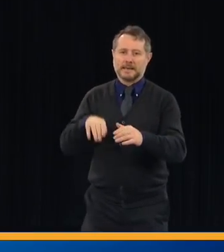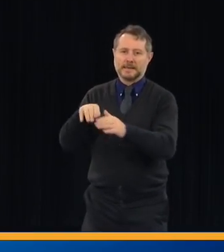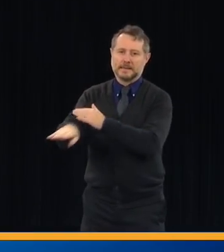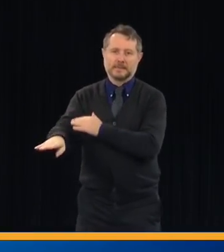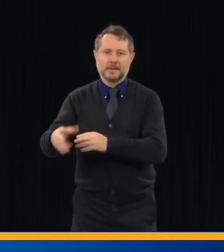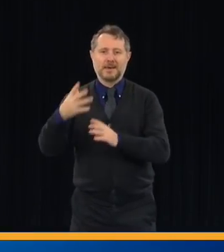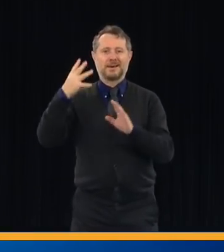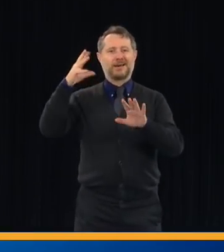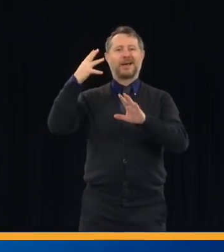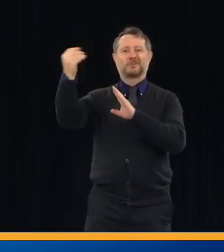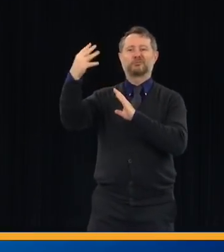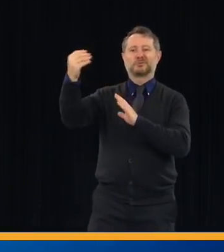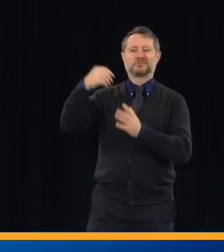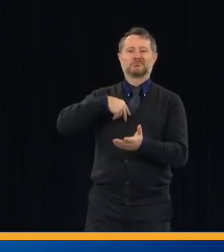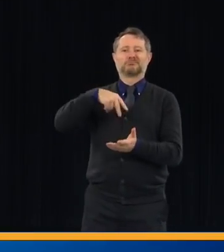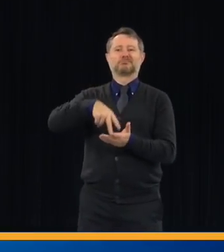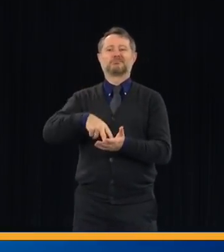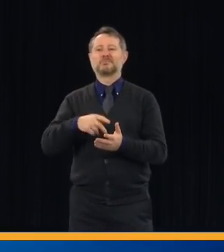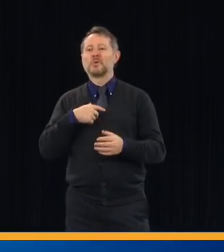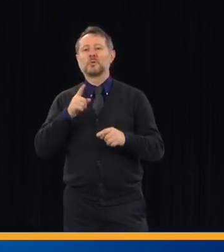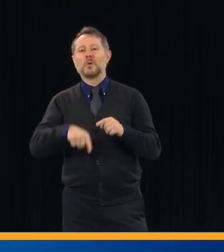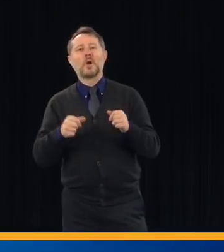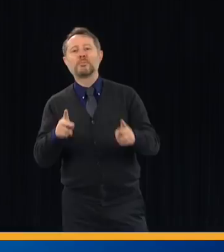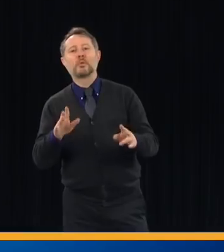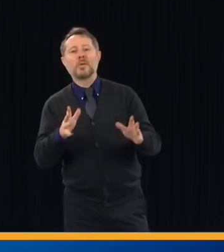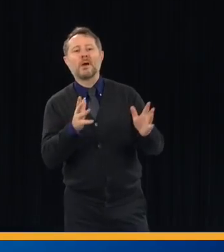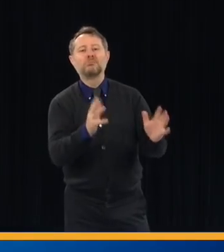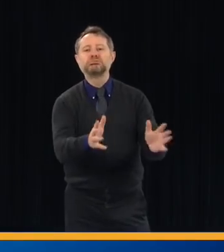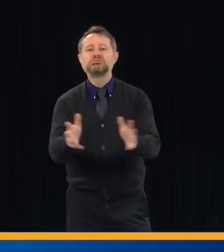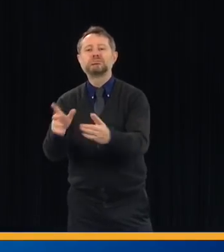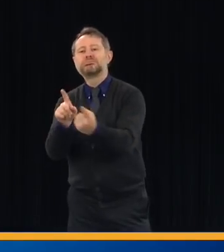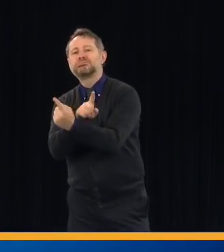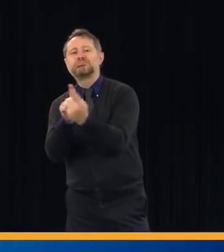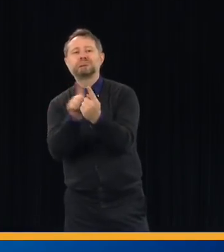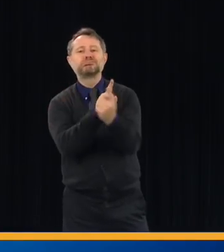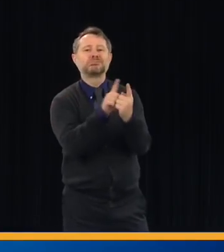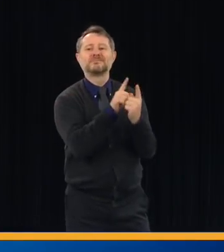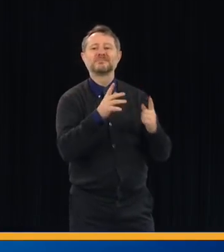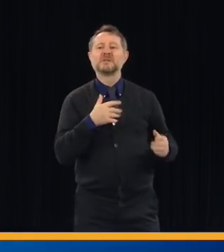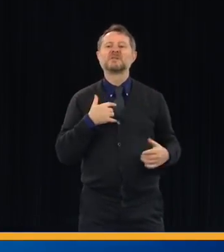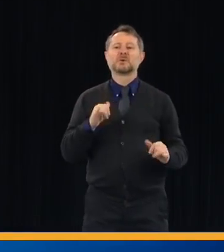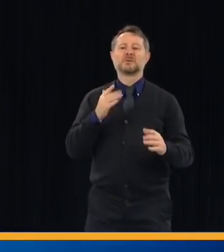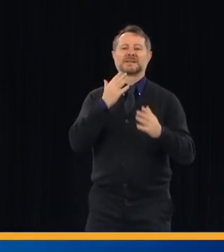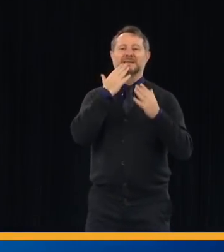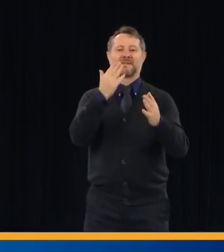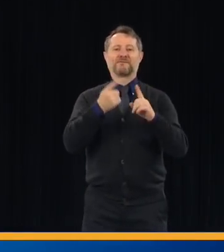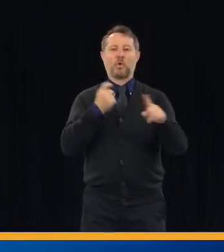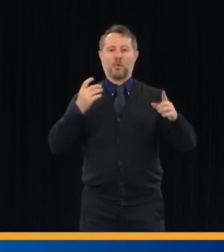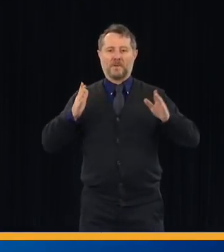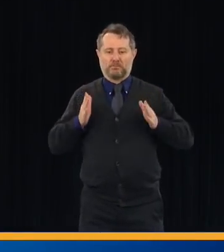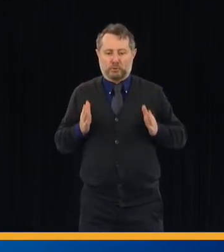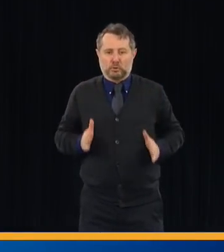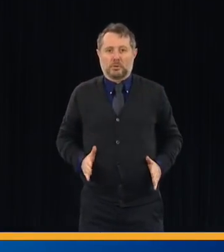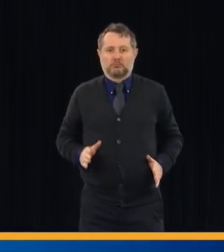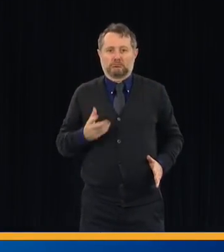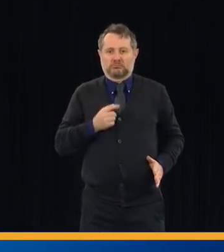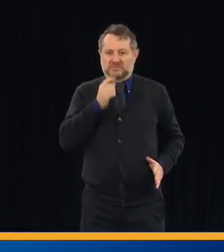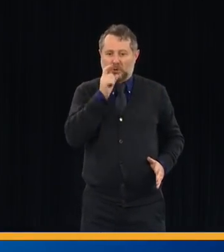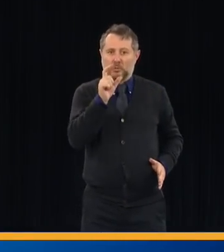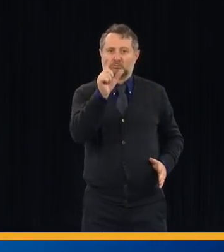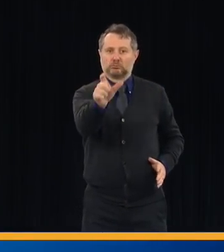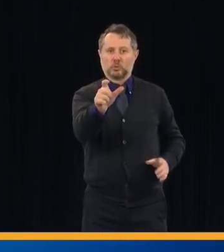So I didn't really get a chance to talk to them. But I wanted to say thank you for me, from me, because